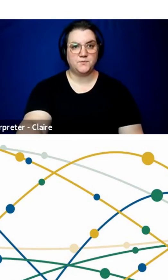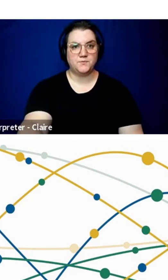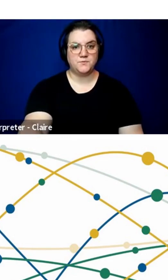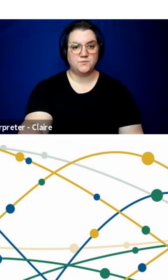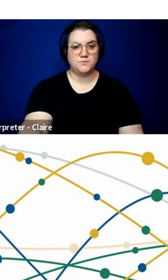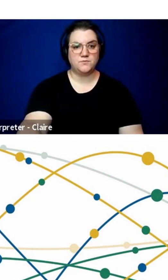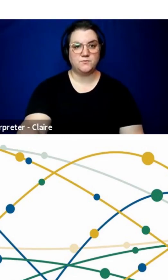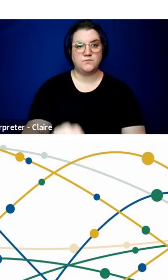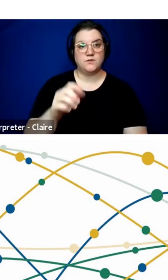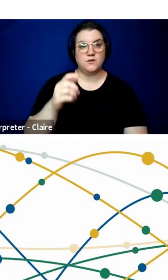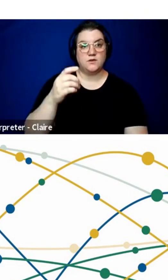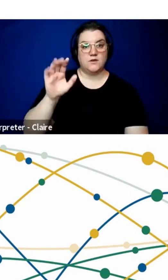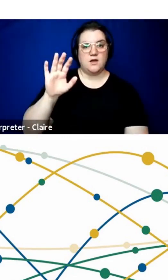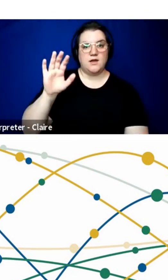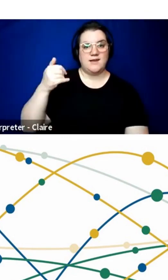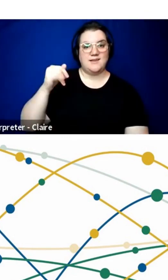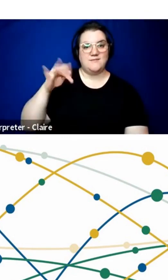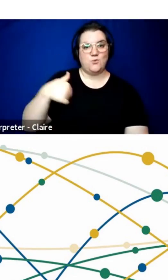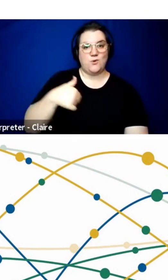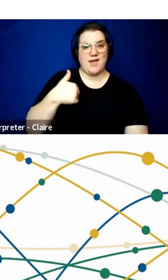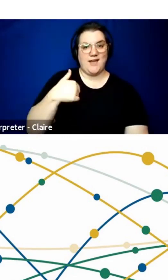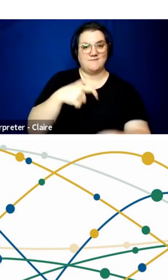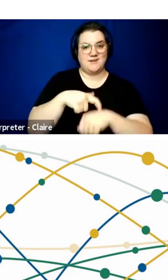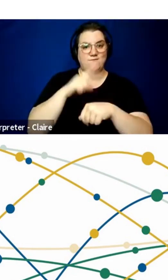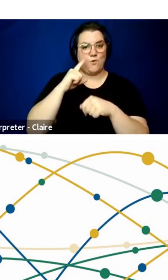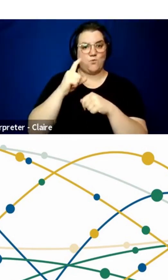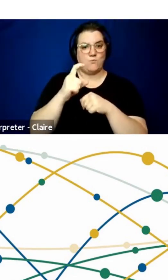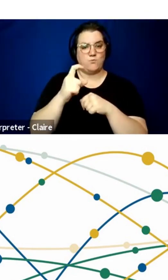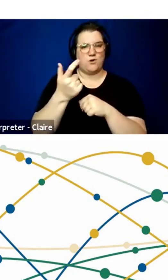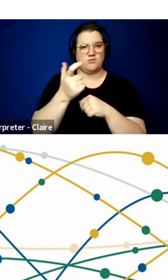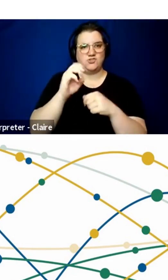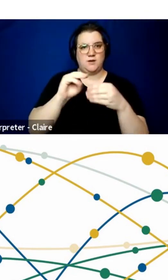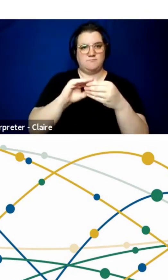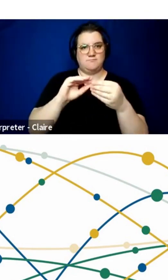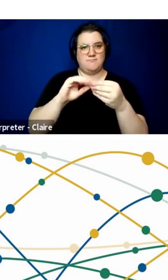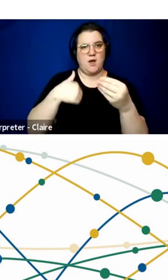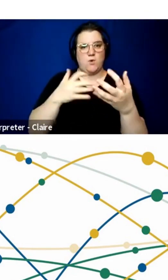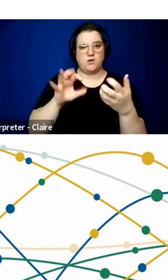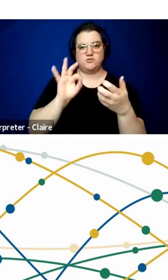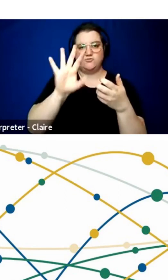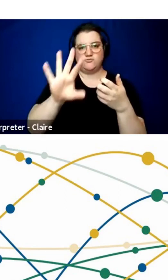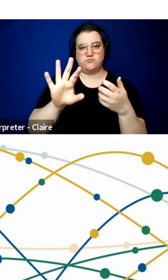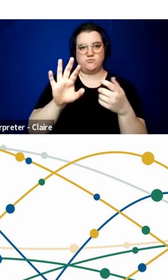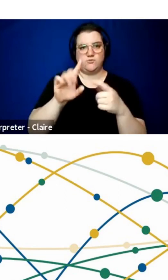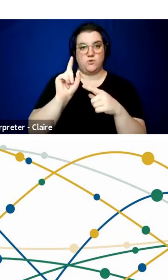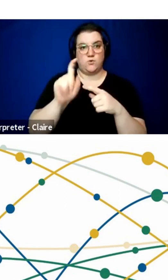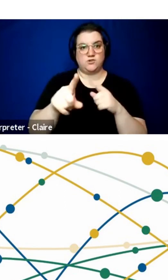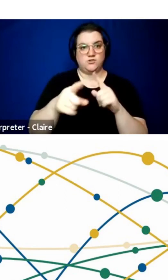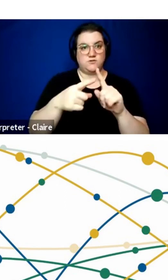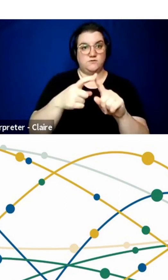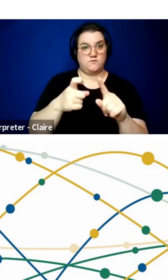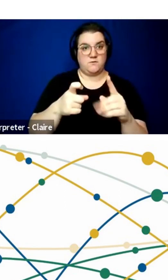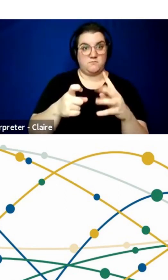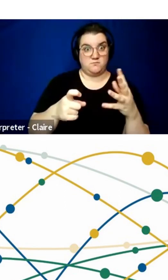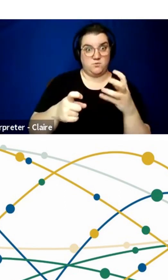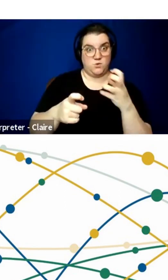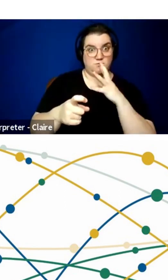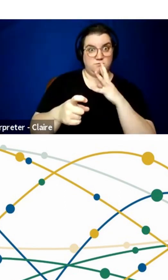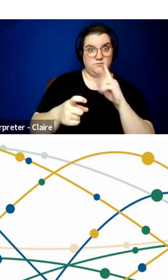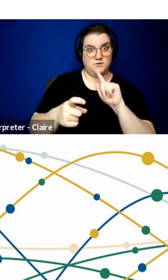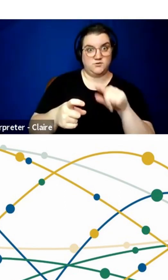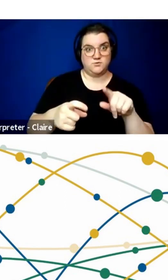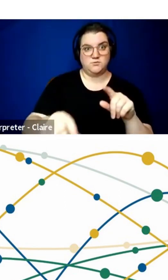If we have time for one more, I wanted to bring up this question from one of the participants. And